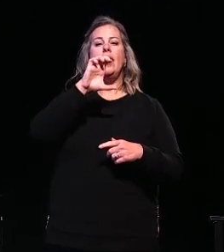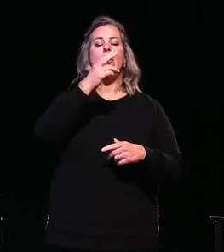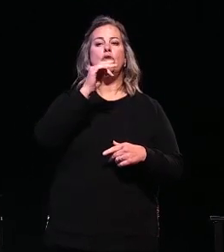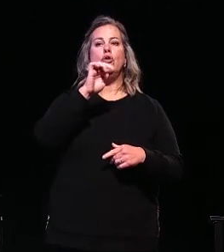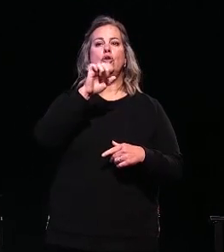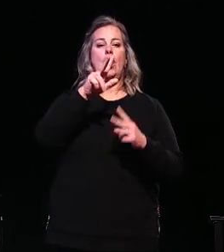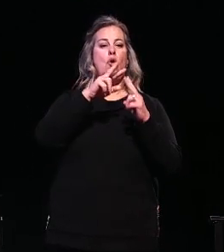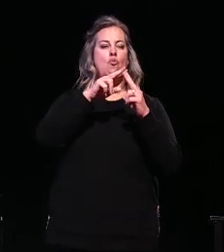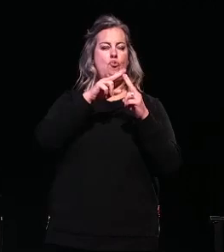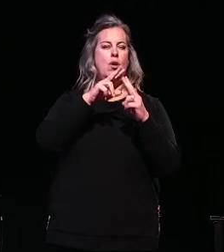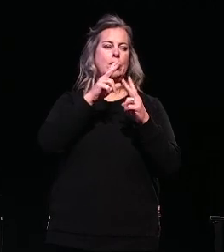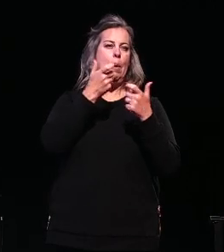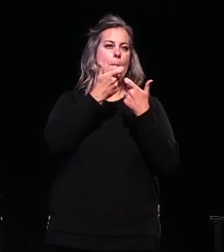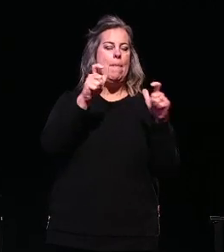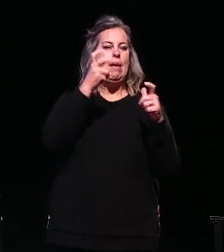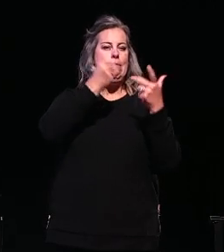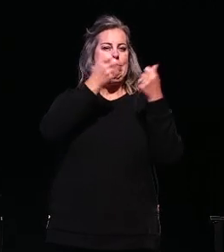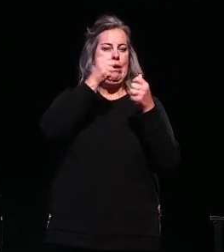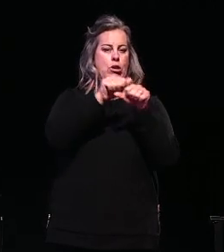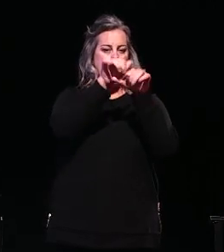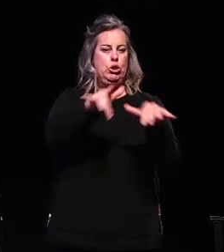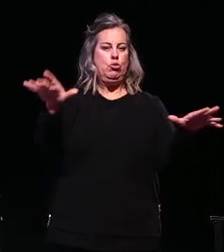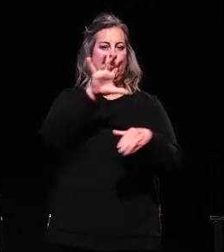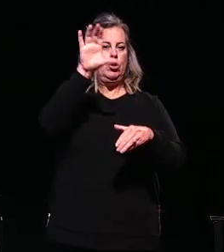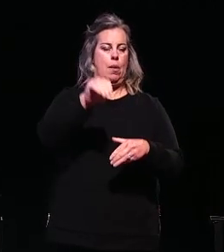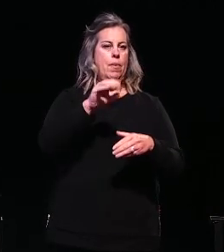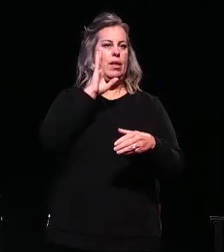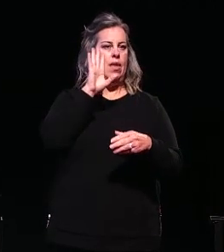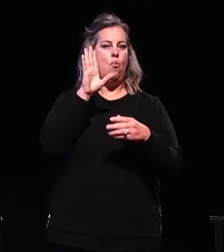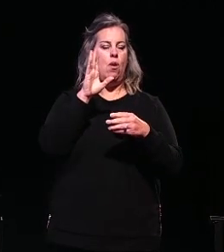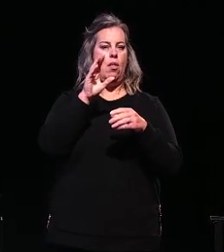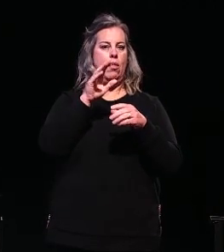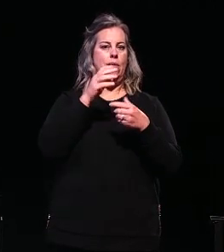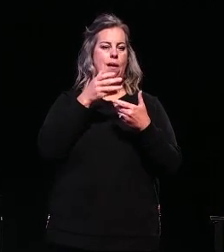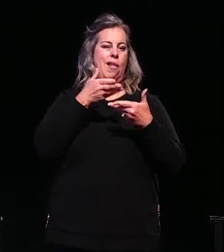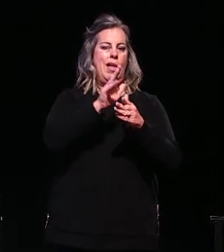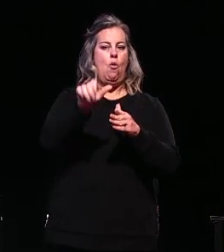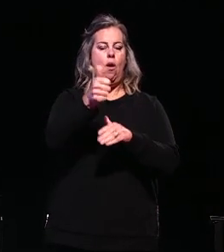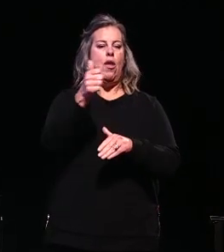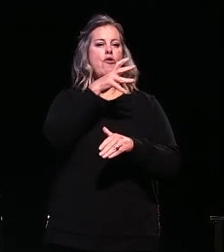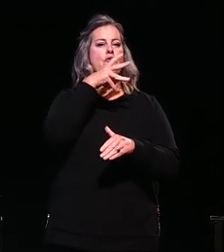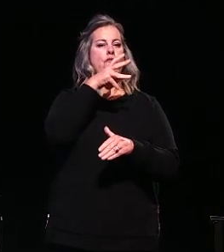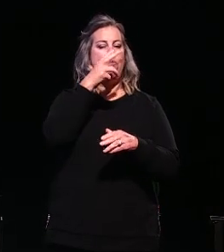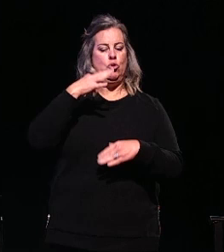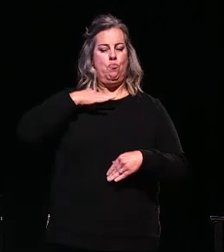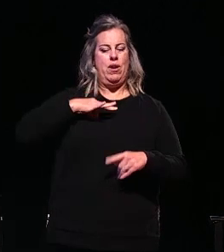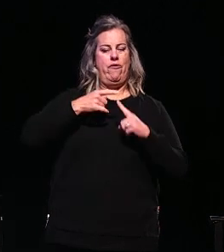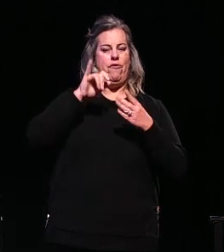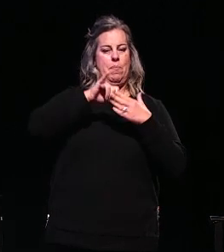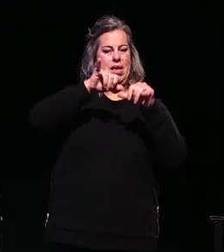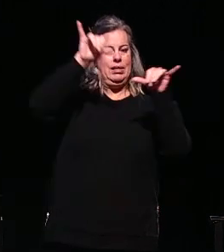vortex under their umbrella of products, allowing more farms to reap the benefits of the vortex system. The vortex